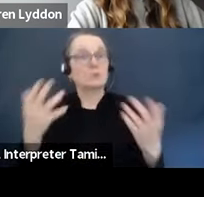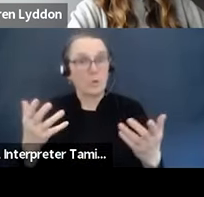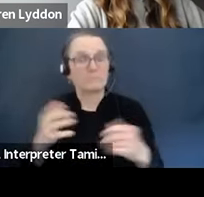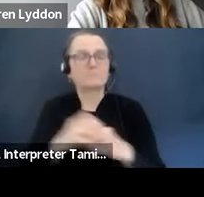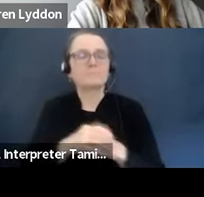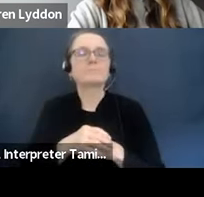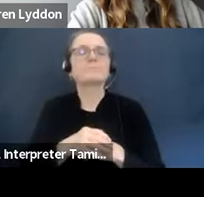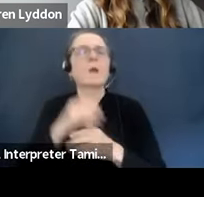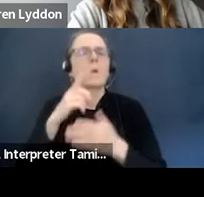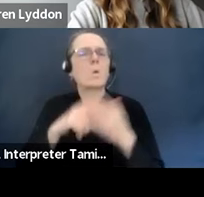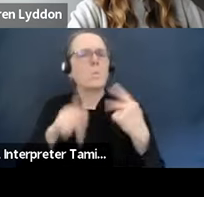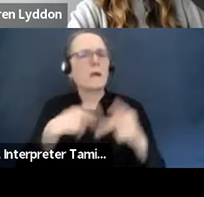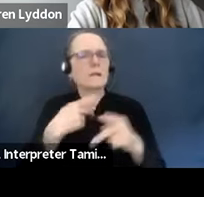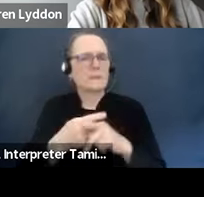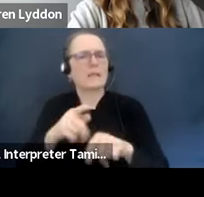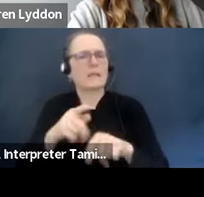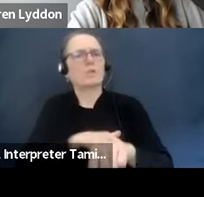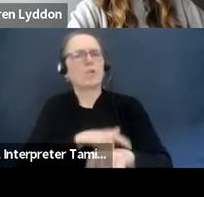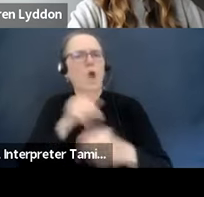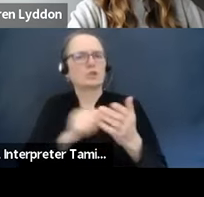can the sector make to protect against future shocks?